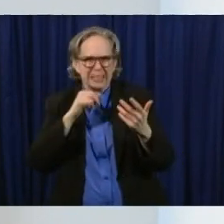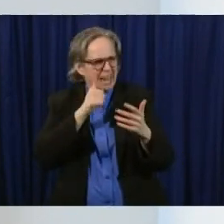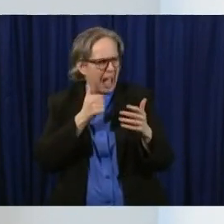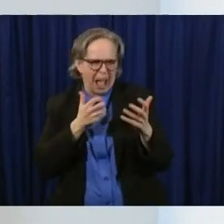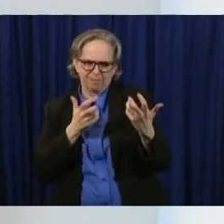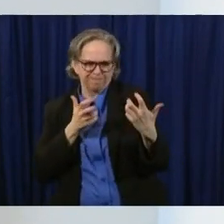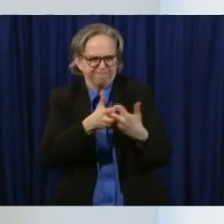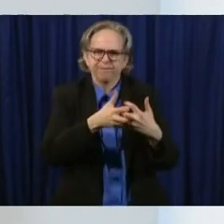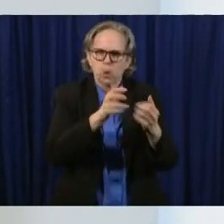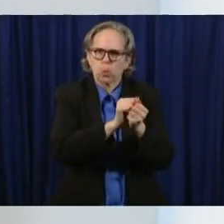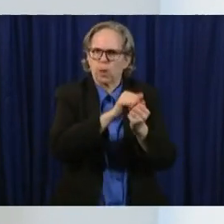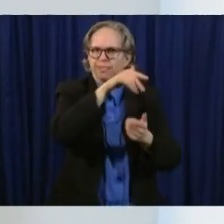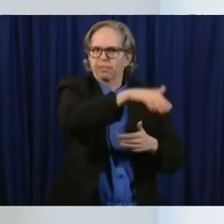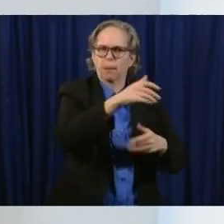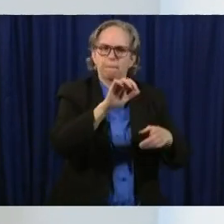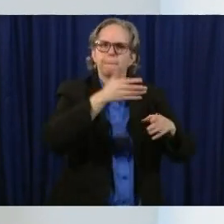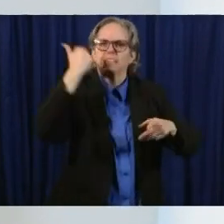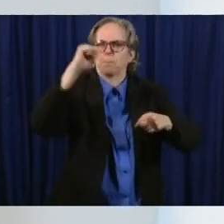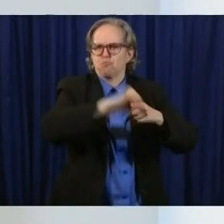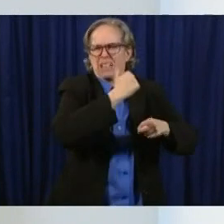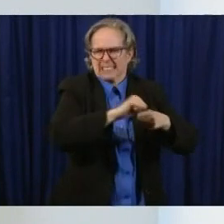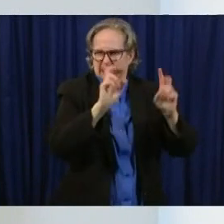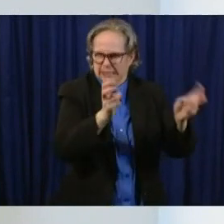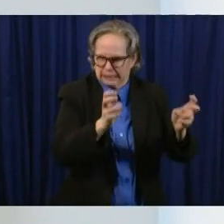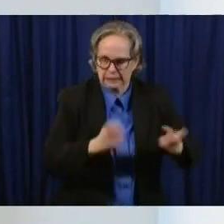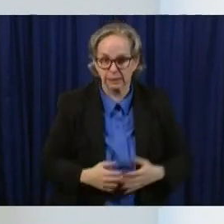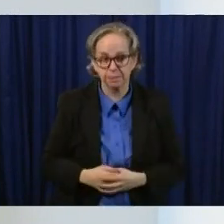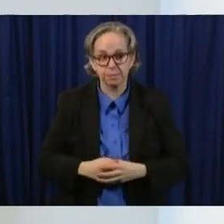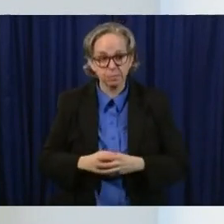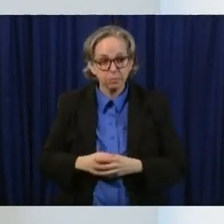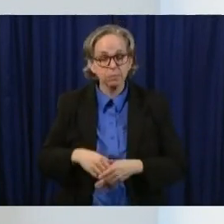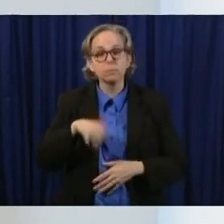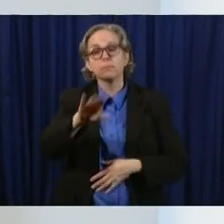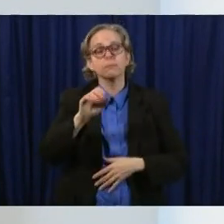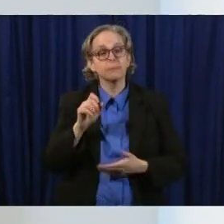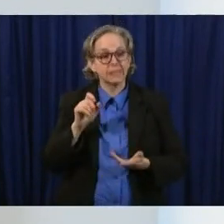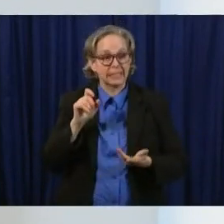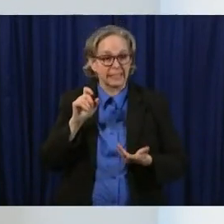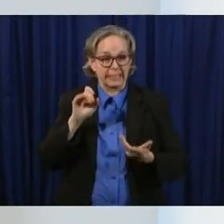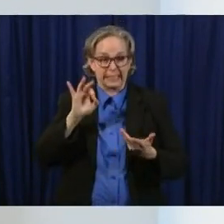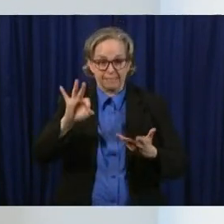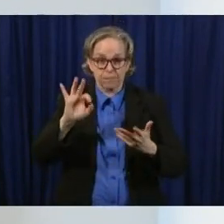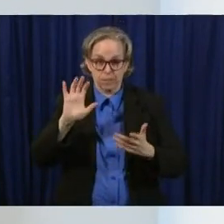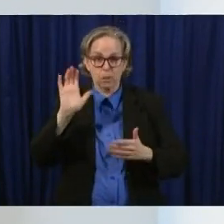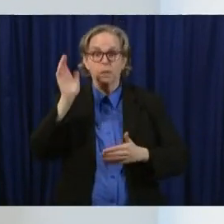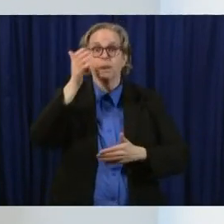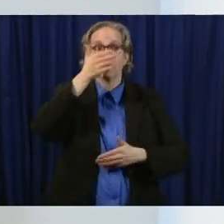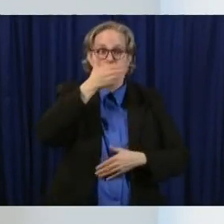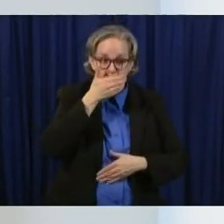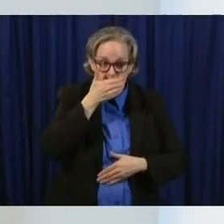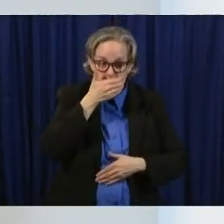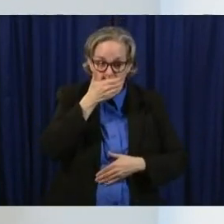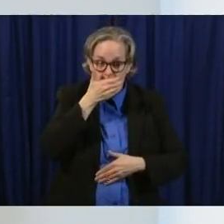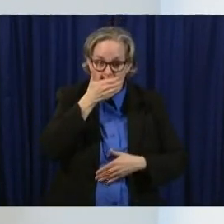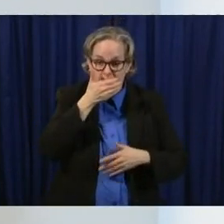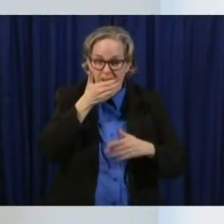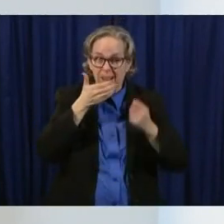when if wearing a face covering it is a violation of the company's safety policies